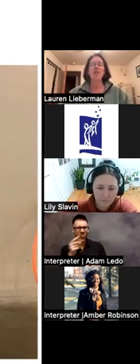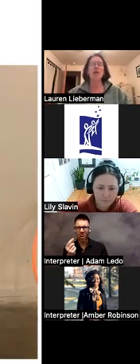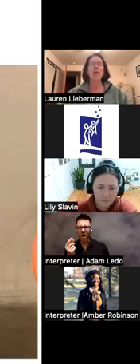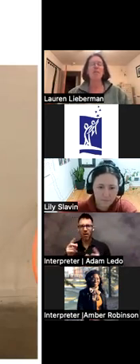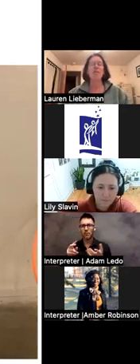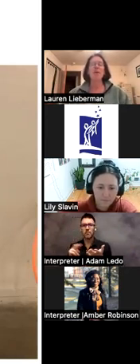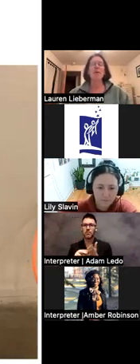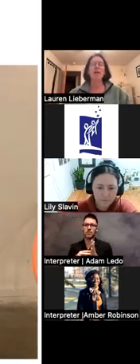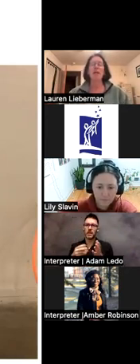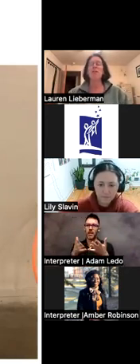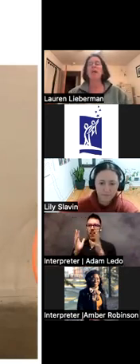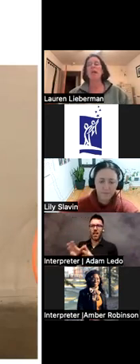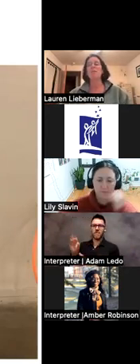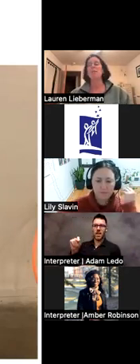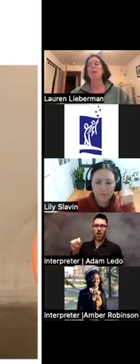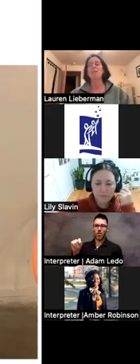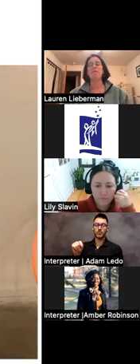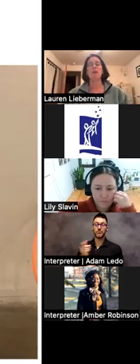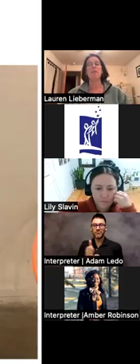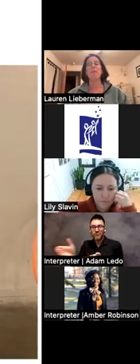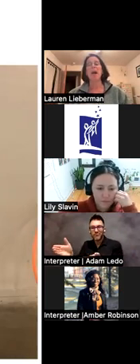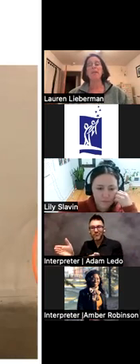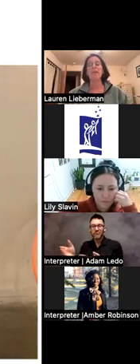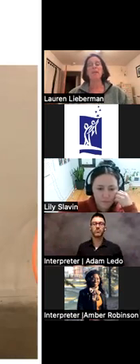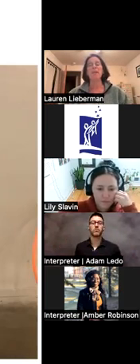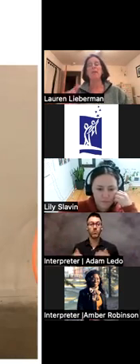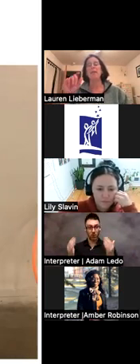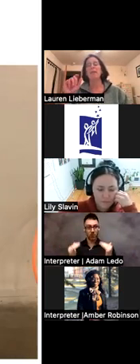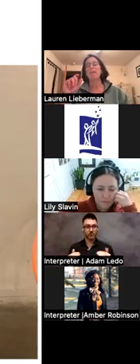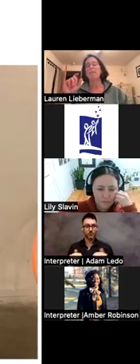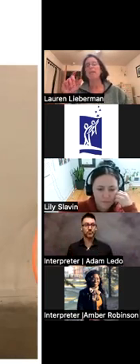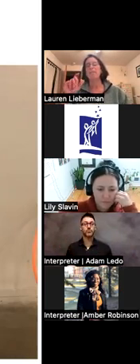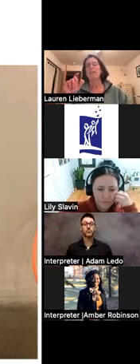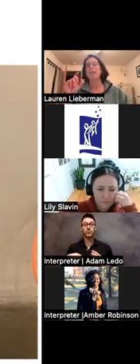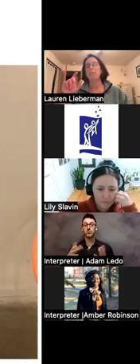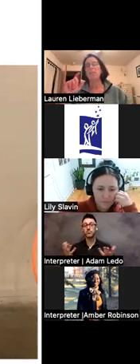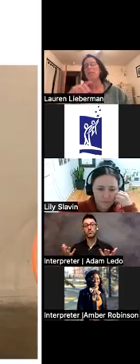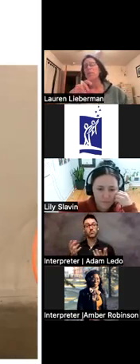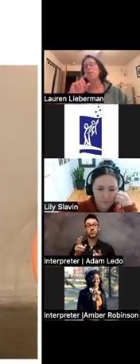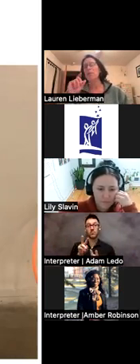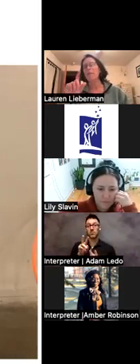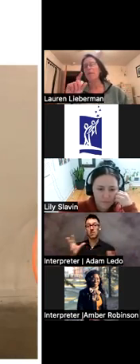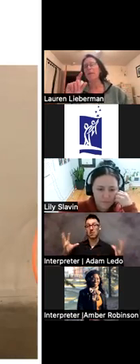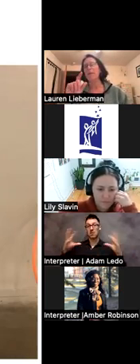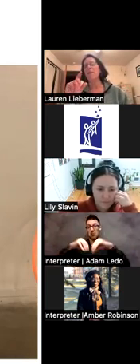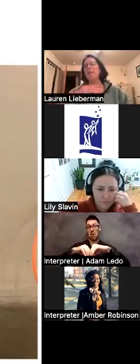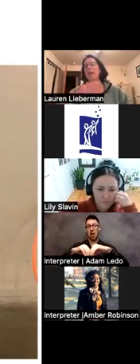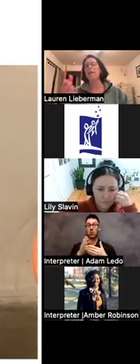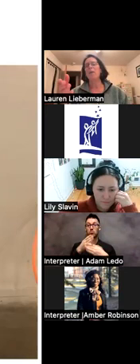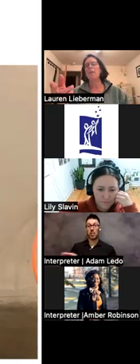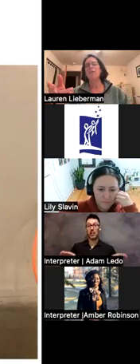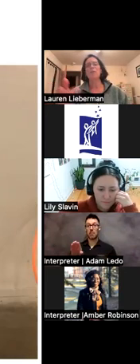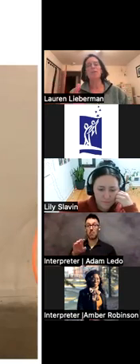And then some kids actually benefit from a combined placement, the split placement, which I find,